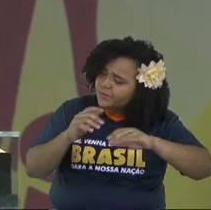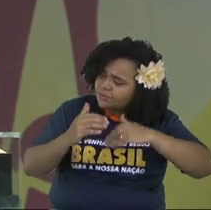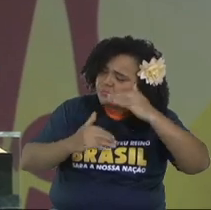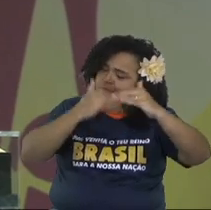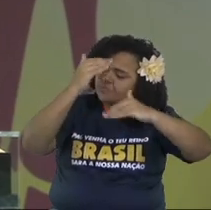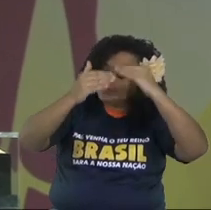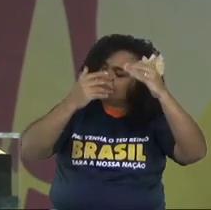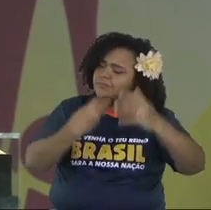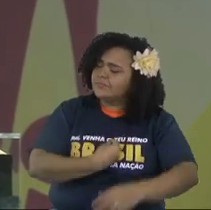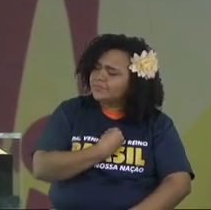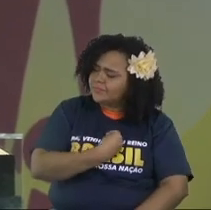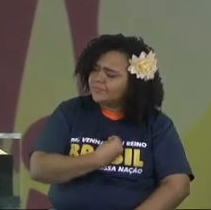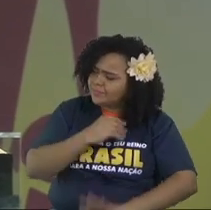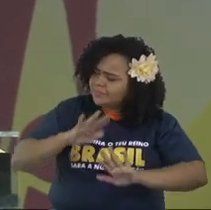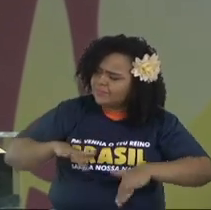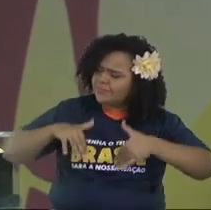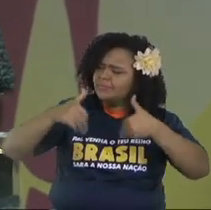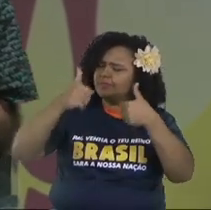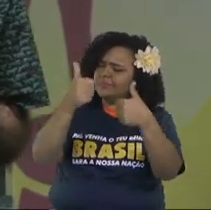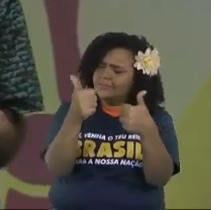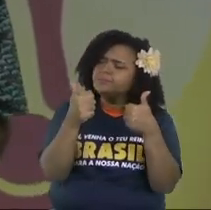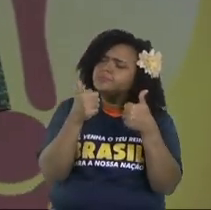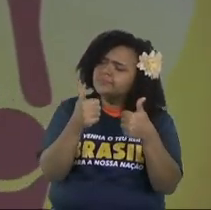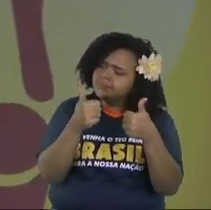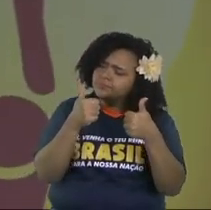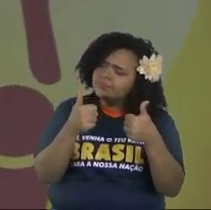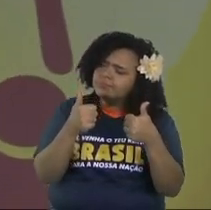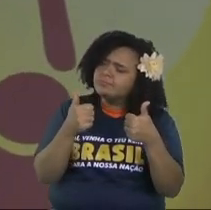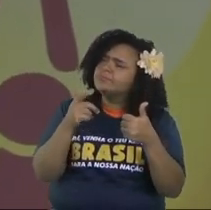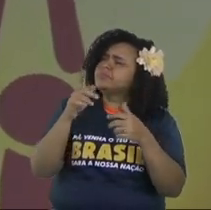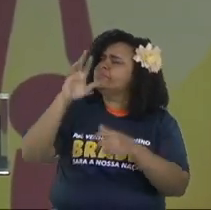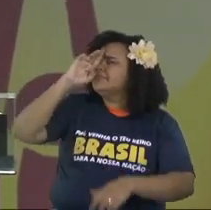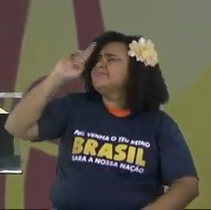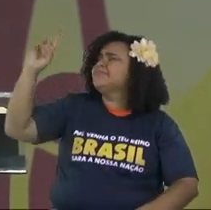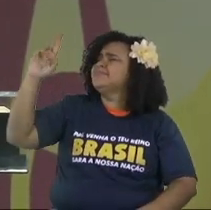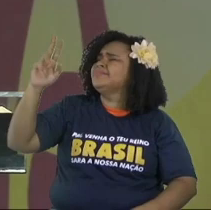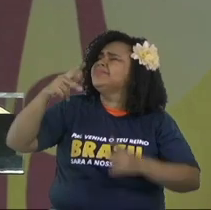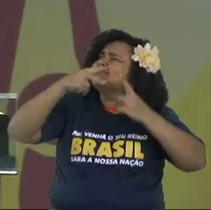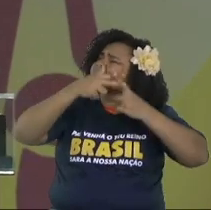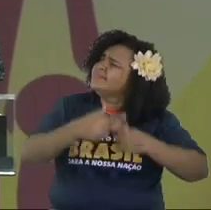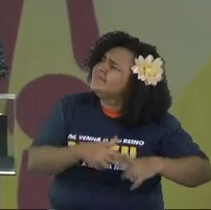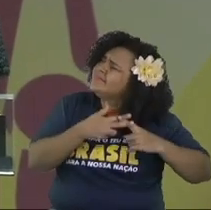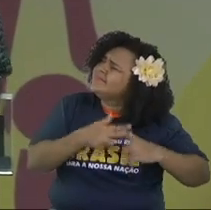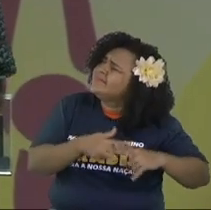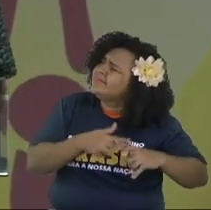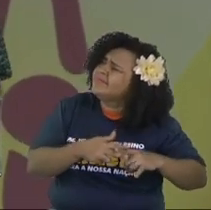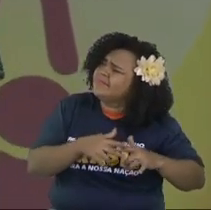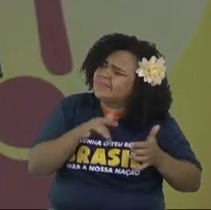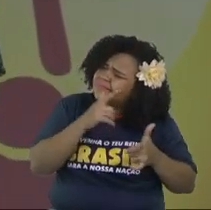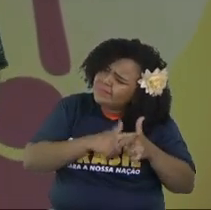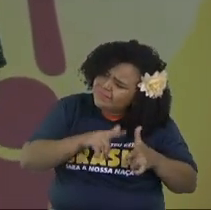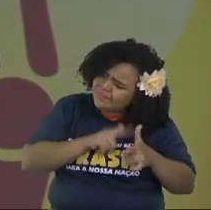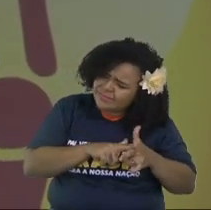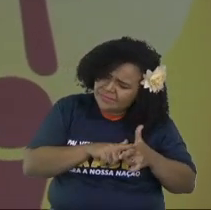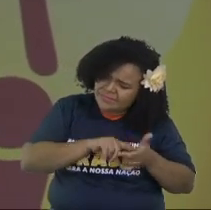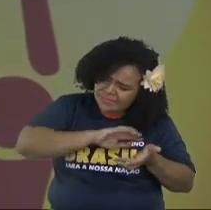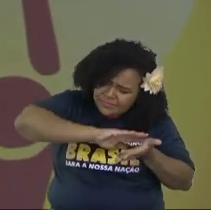and prosper in our lives may you father please correct